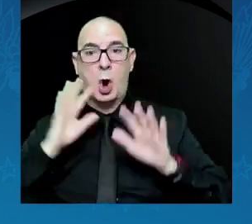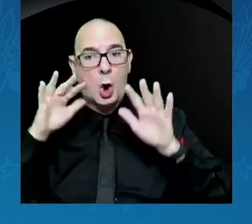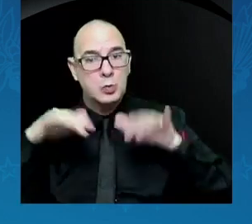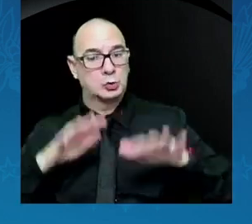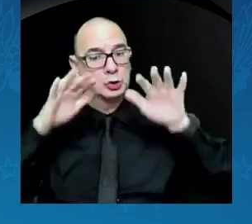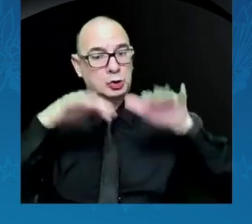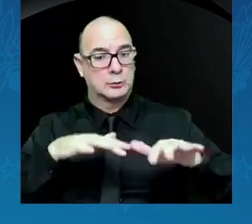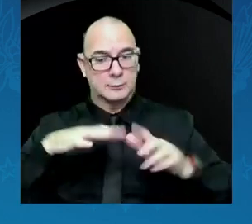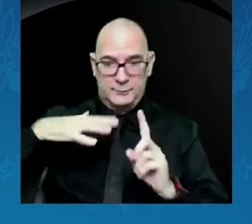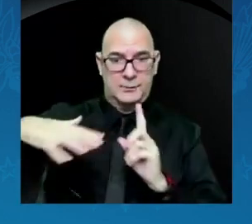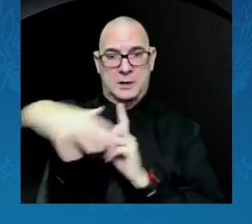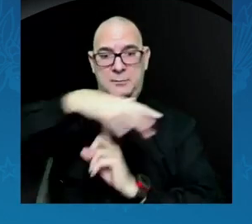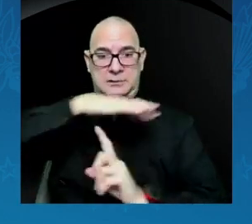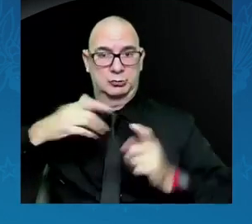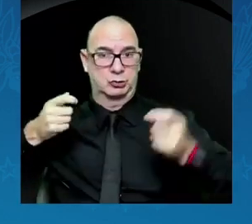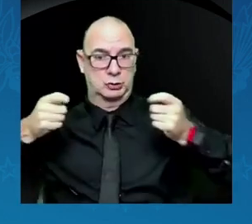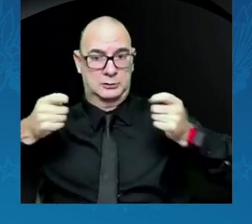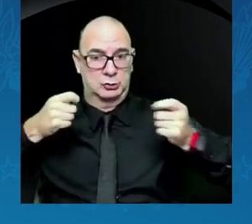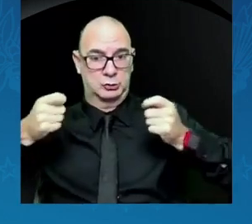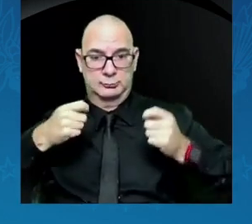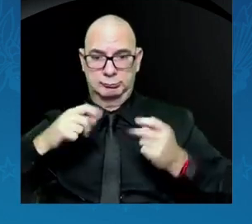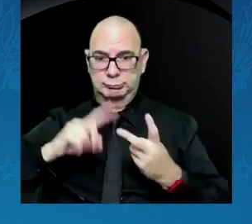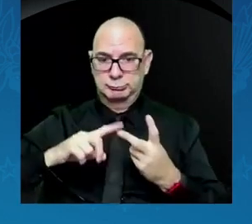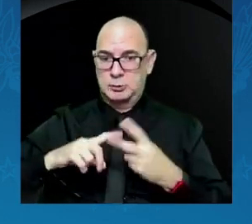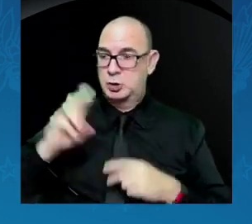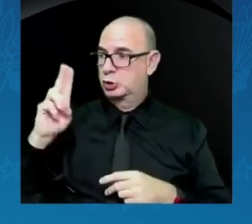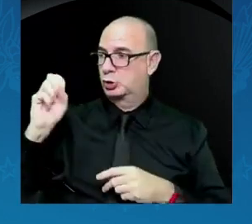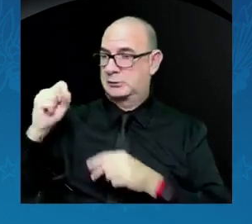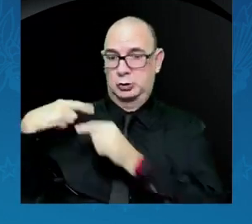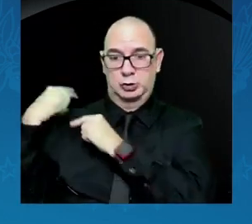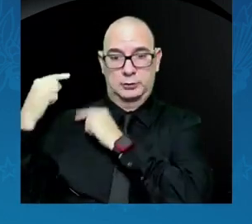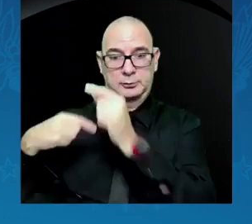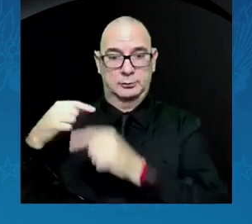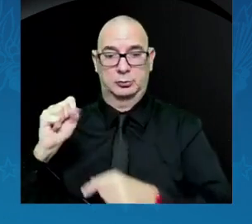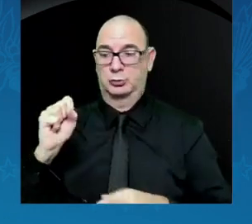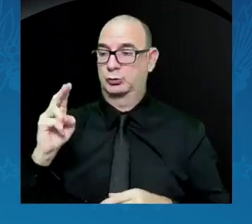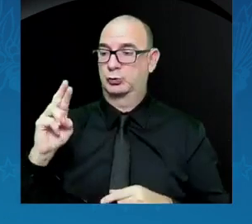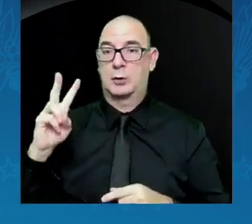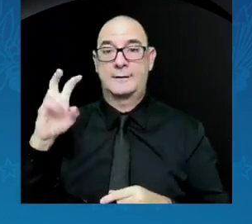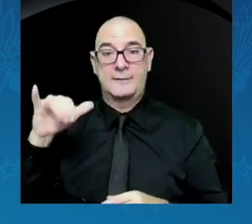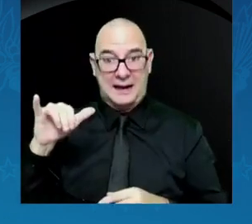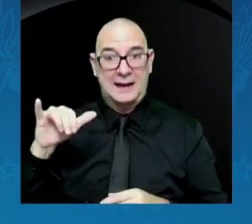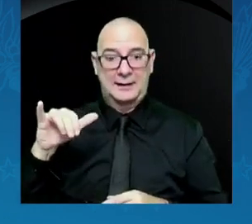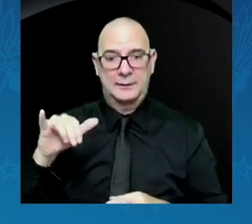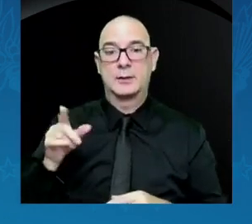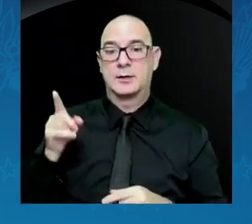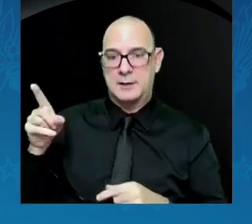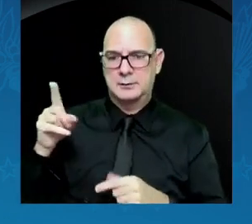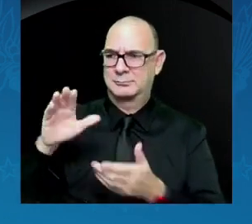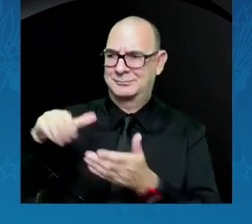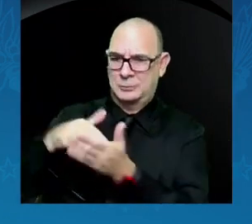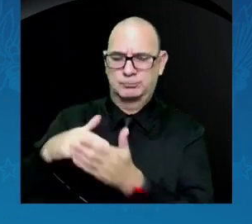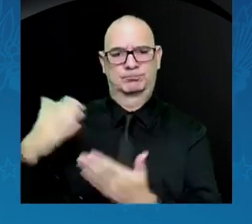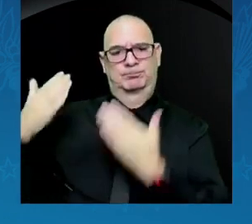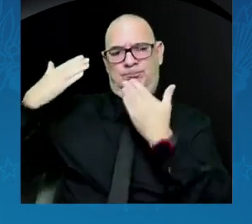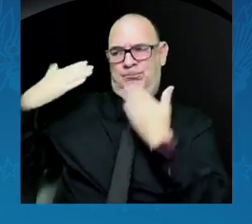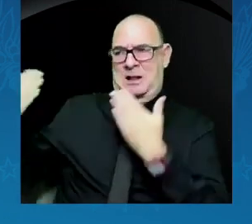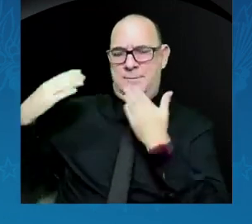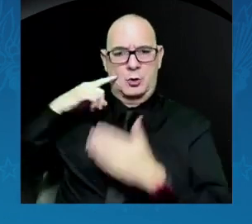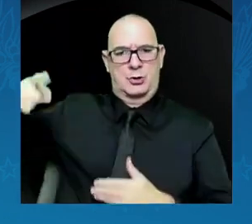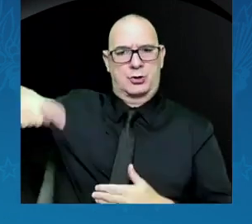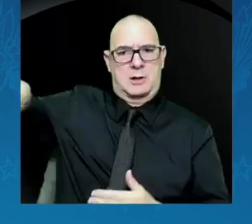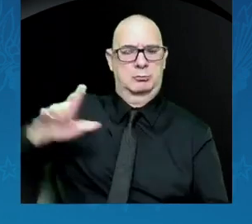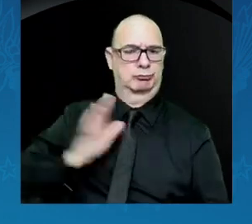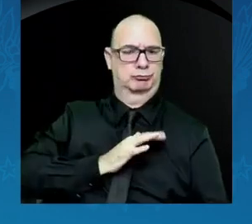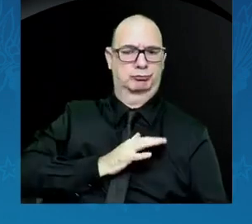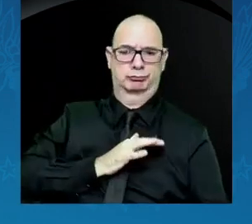you to the United States Geological Survey. And again, thank you to all of you at NASA. And in particular, I want to thank